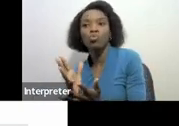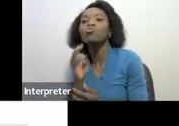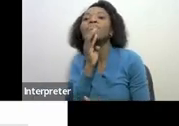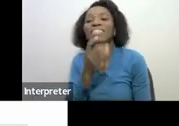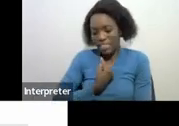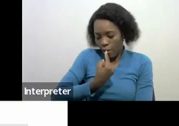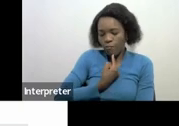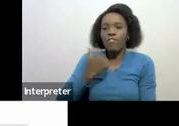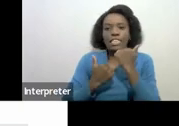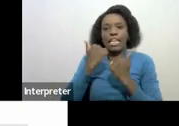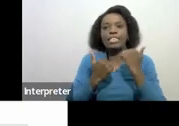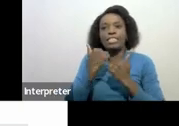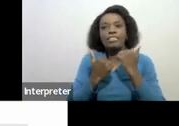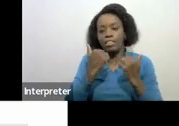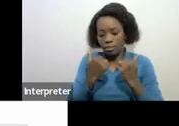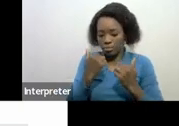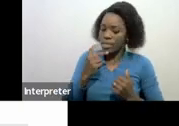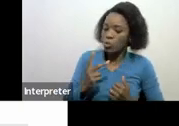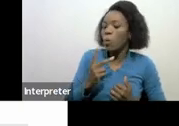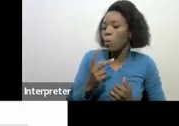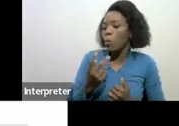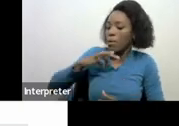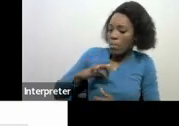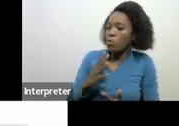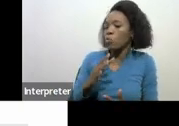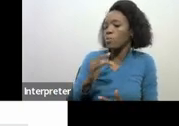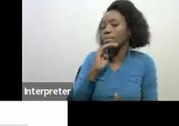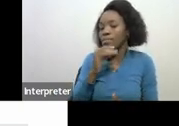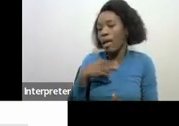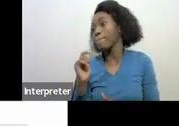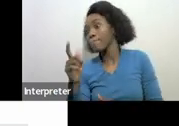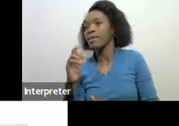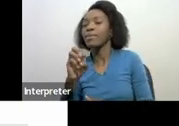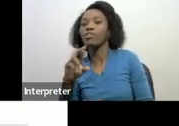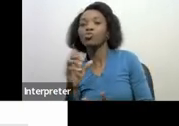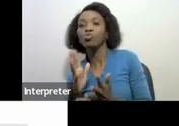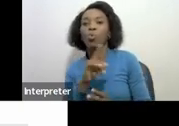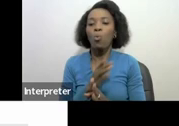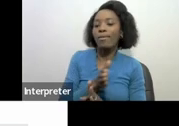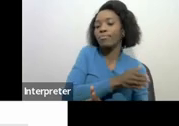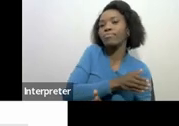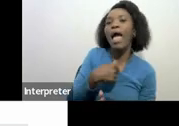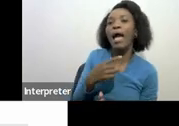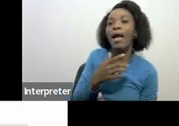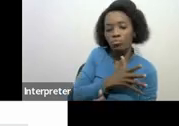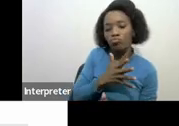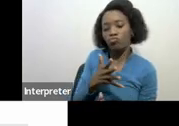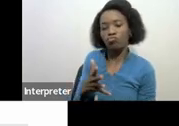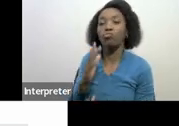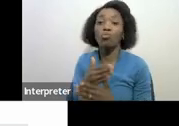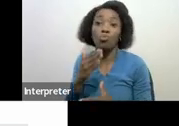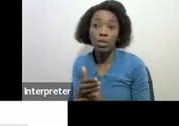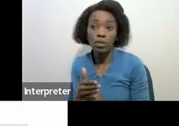self assessment to say this is what I have to pay over to SARS and then also what you need to take into account is that on the provisional tax